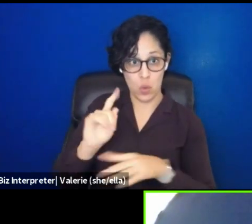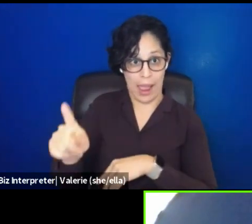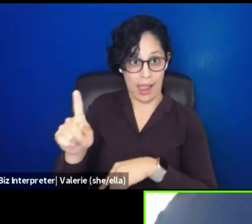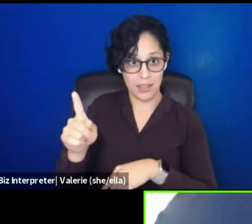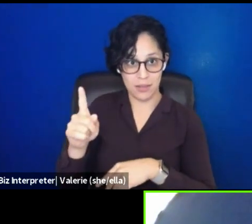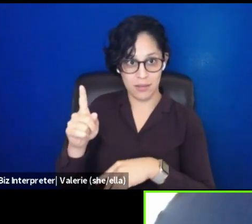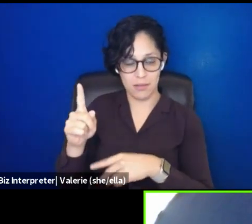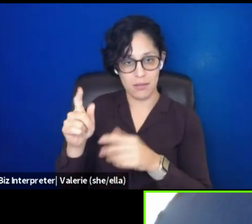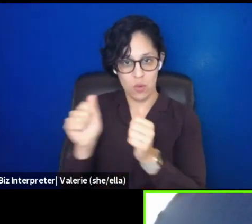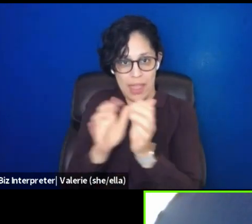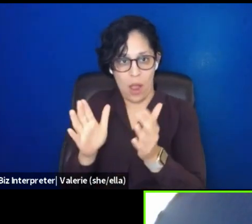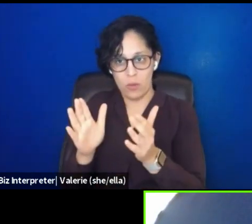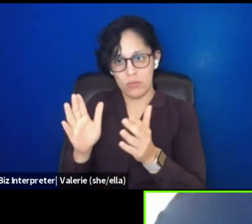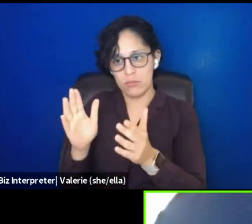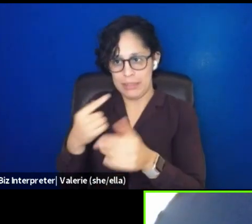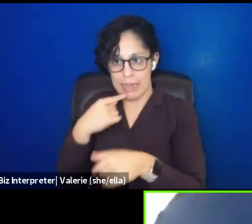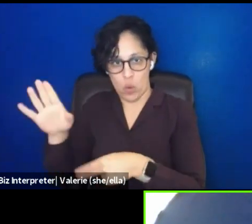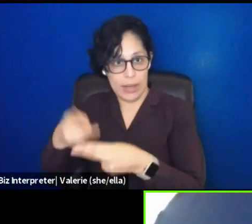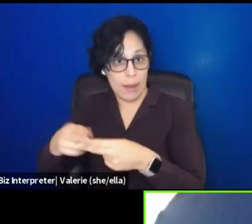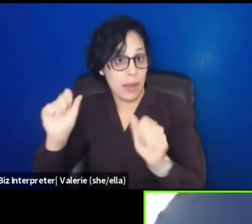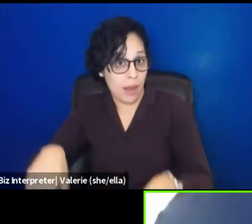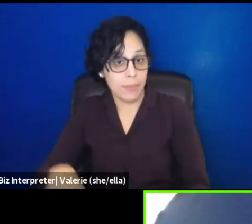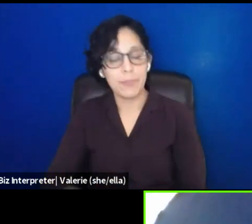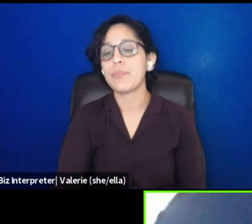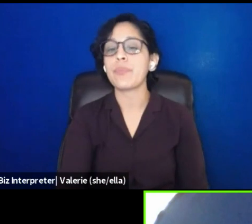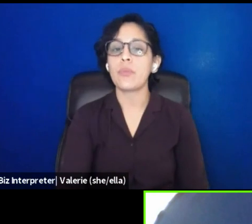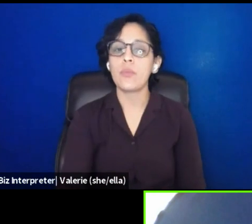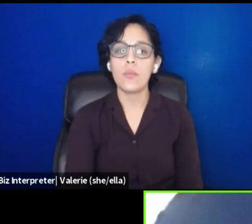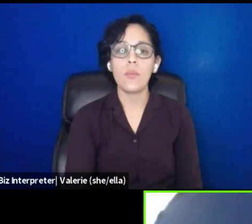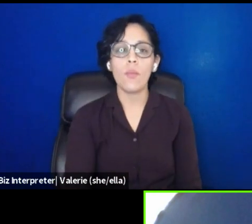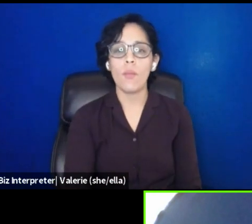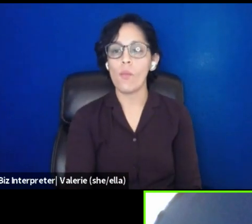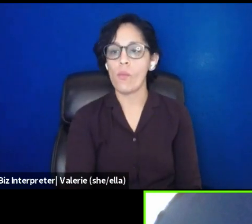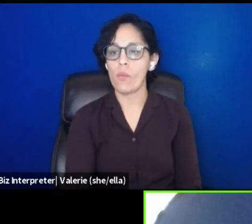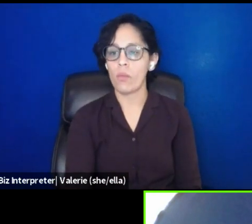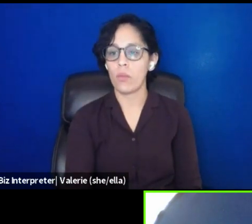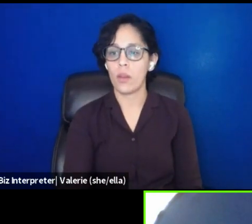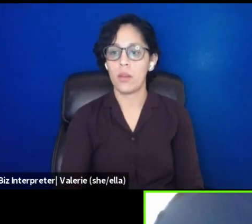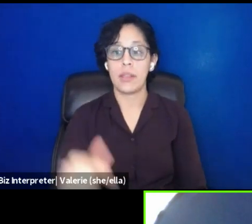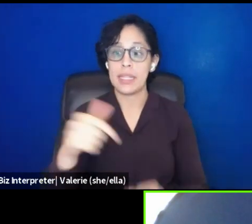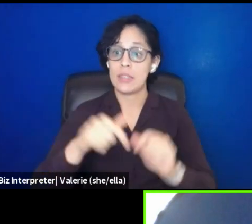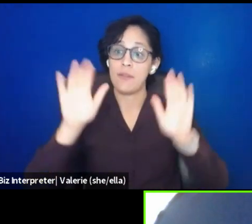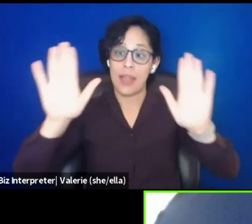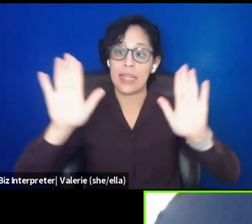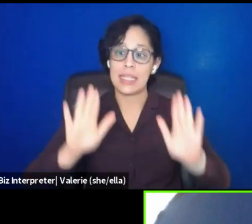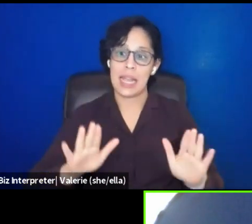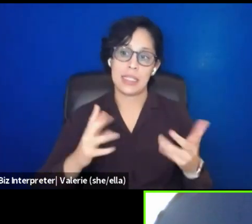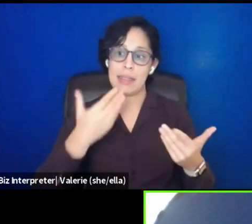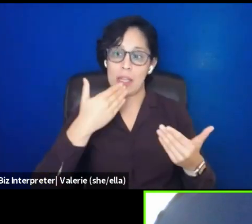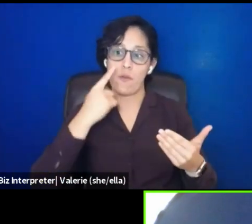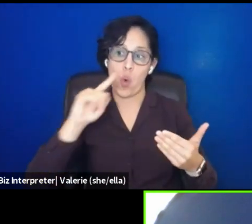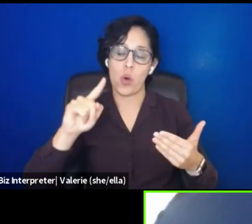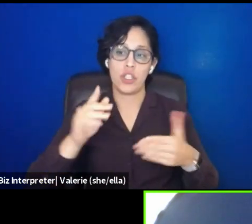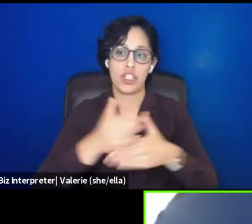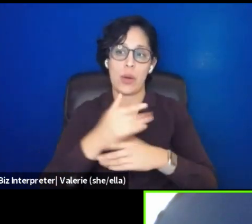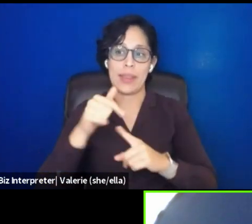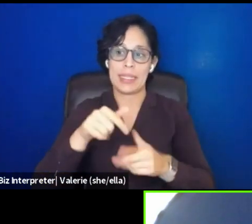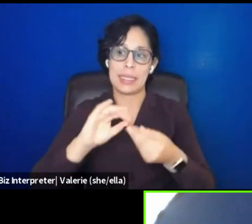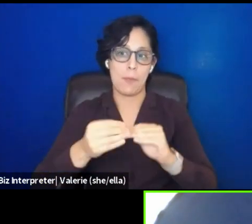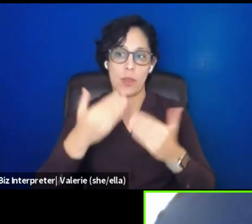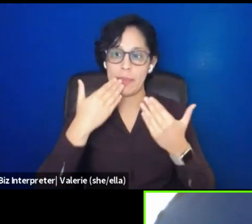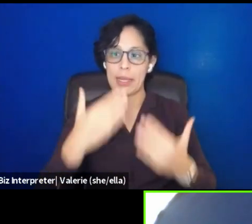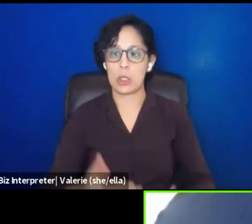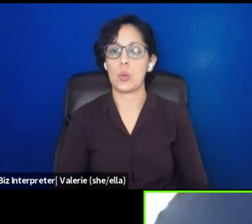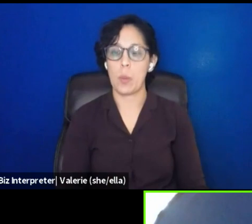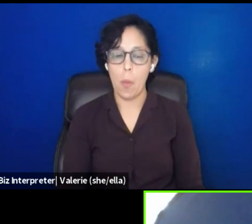Um, this is fantastic. Thank you so much for sharing those numbers. You know, I know that, um, I know that one of the things we